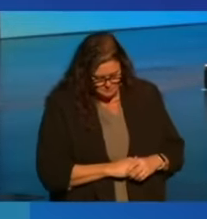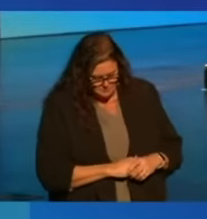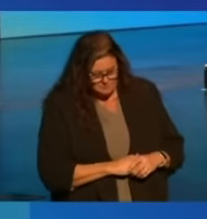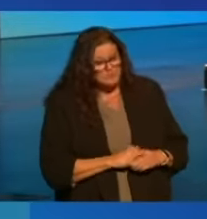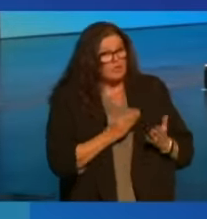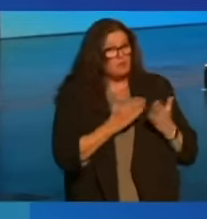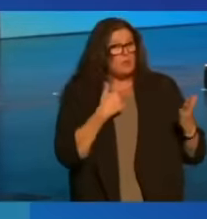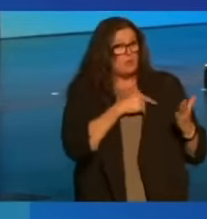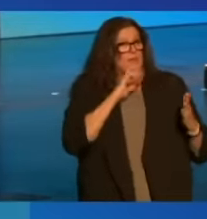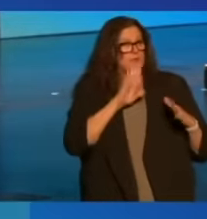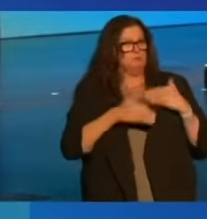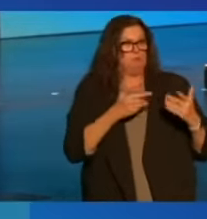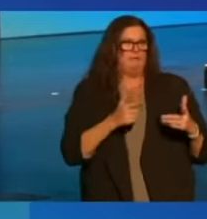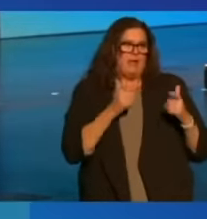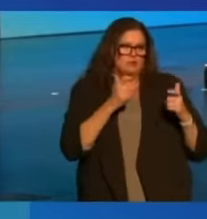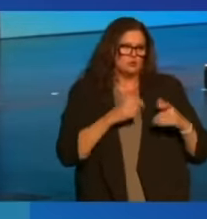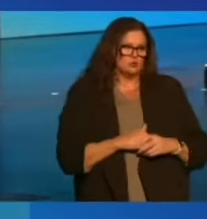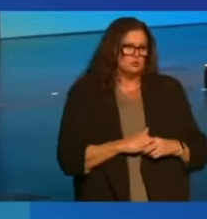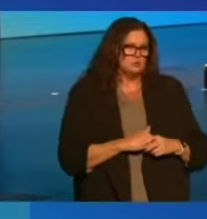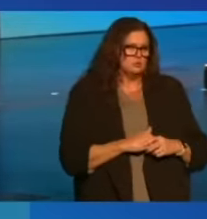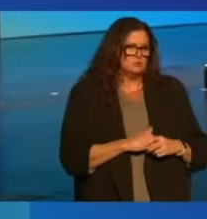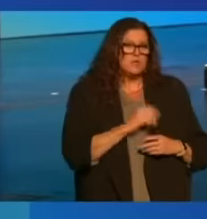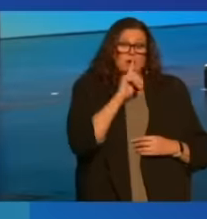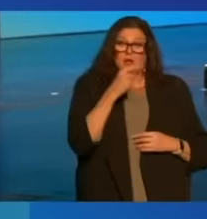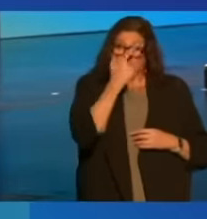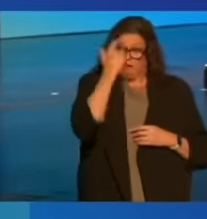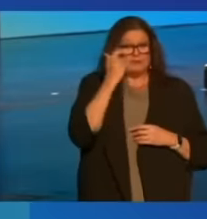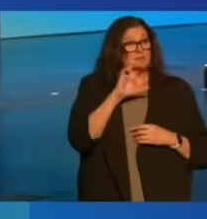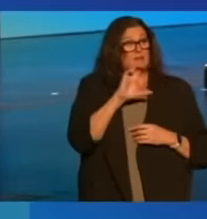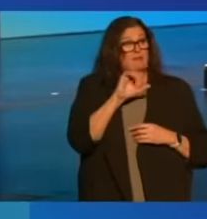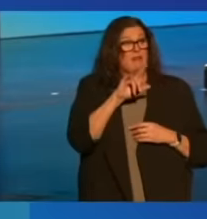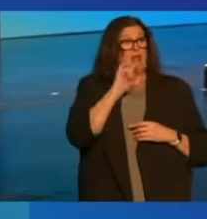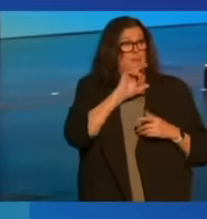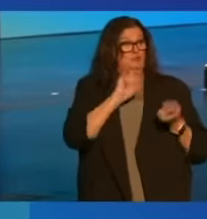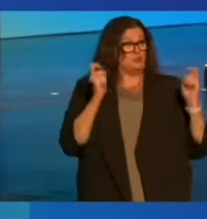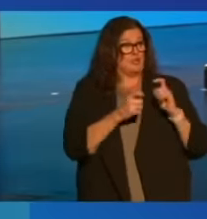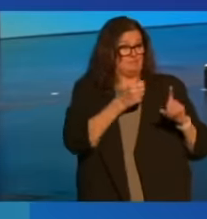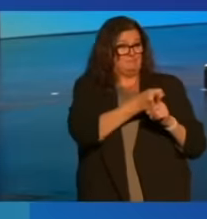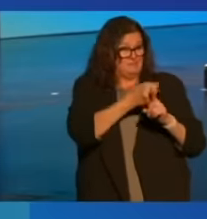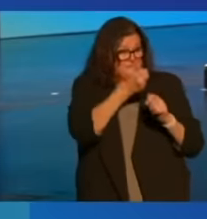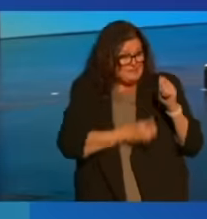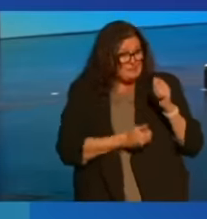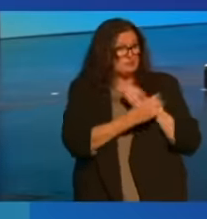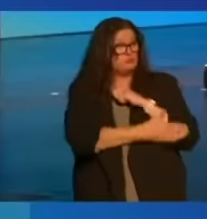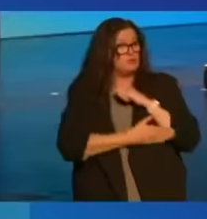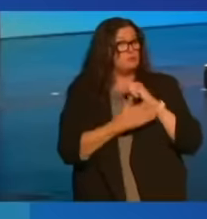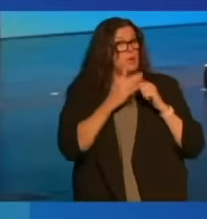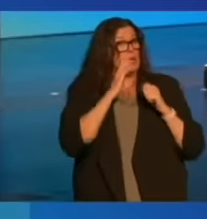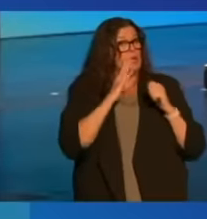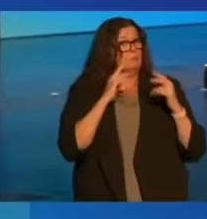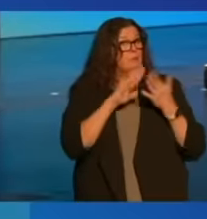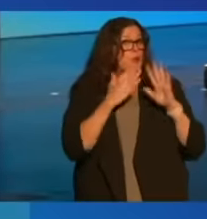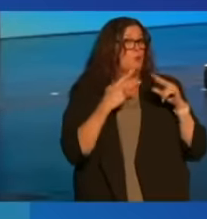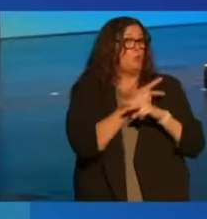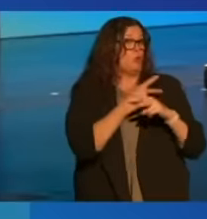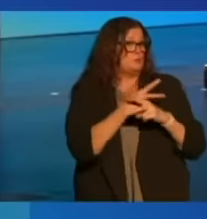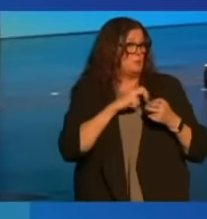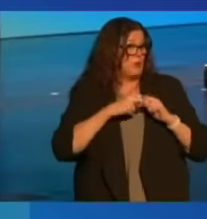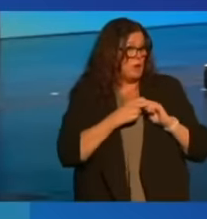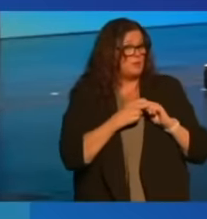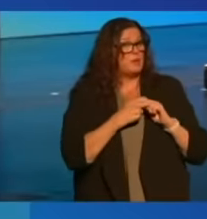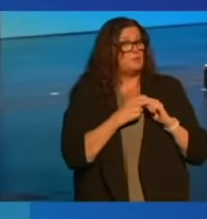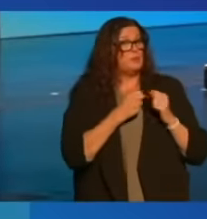The thing is, we have to move faster. Not only because climate change will impact every country, but because it's likely to worsen problems like